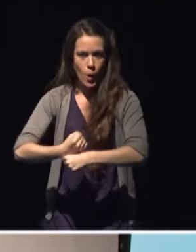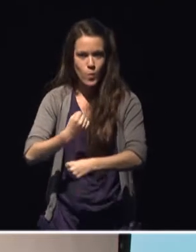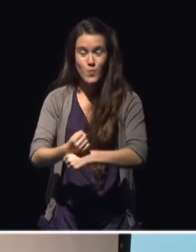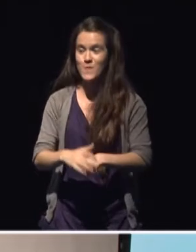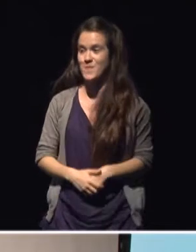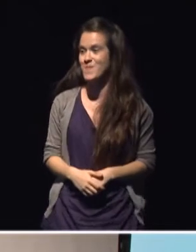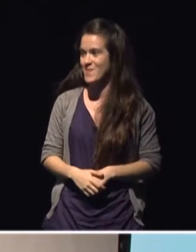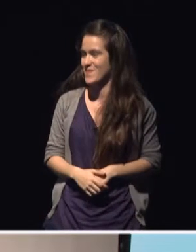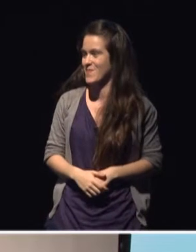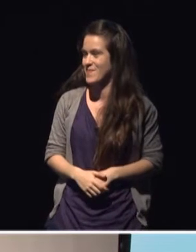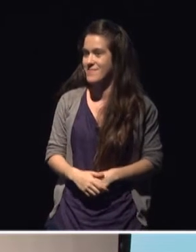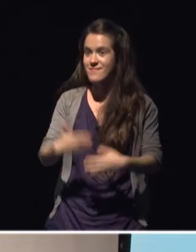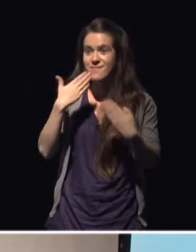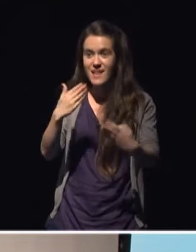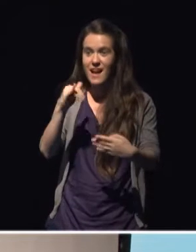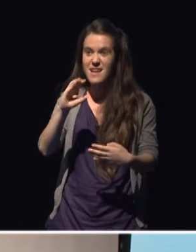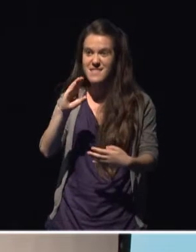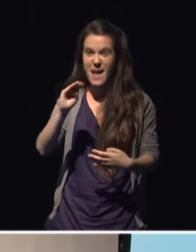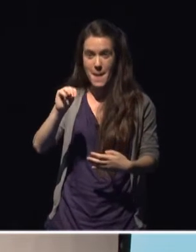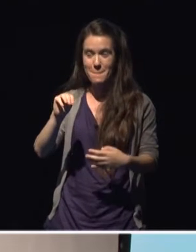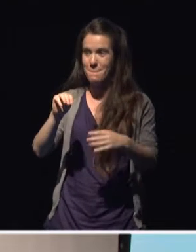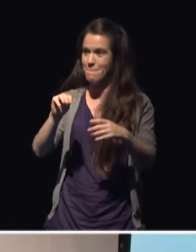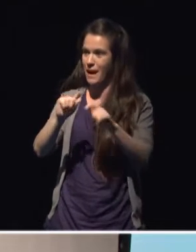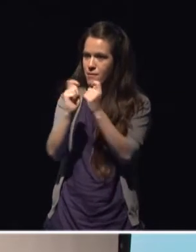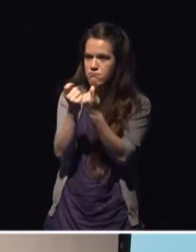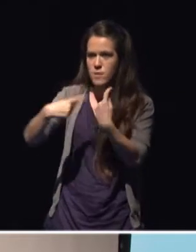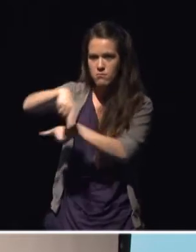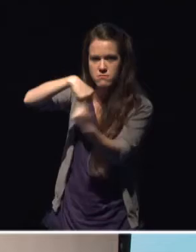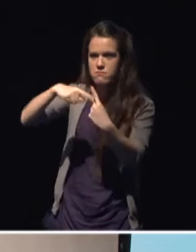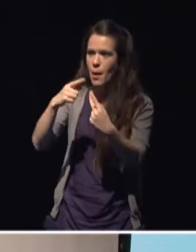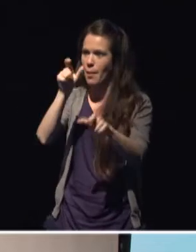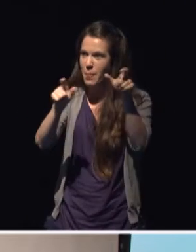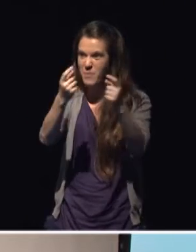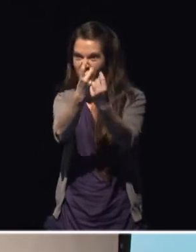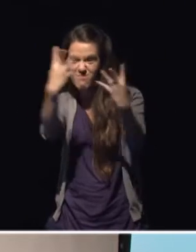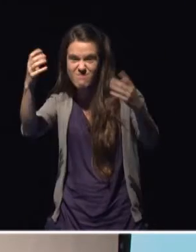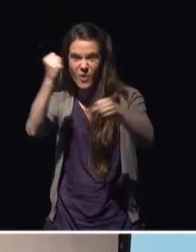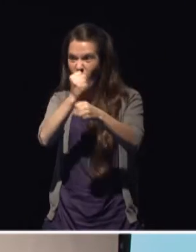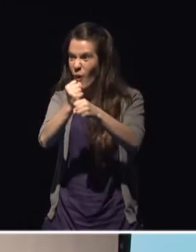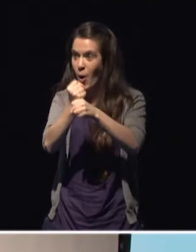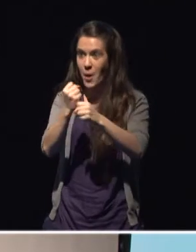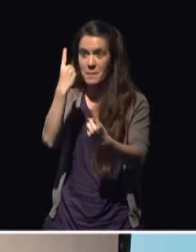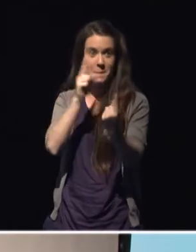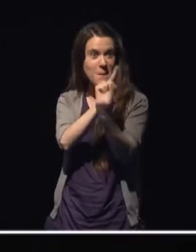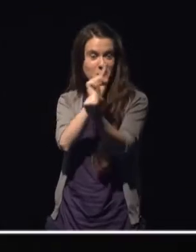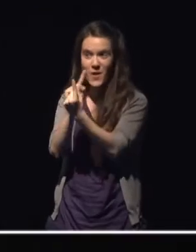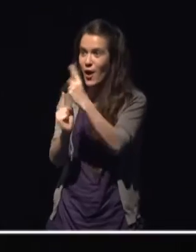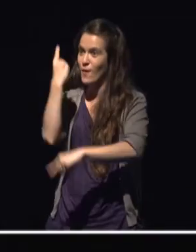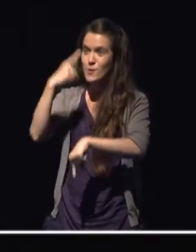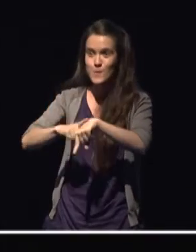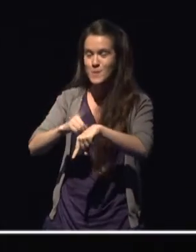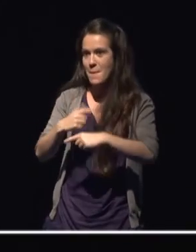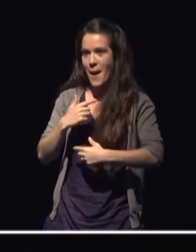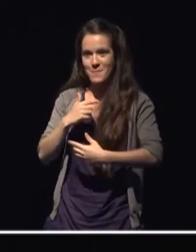I use the IUCM team there are quite a lot of people working in the background some of them I met for the first time but it was such a pleasure